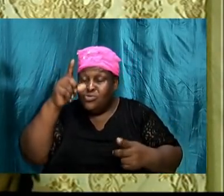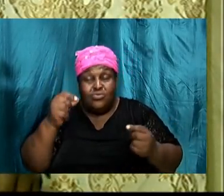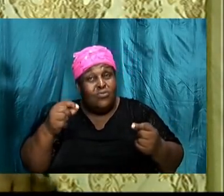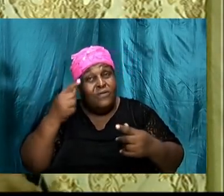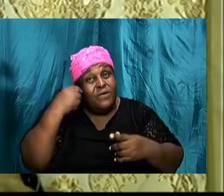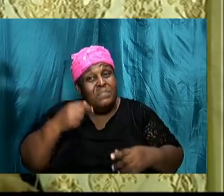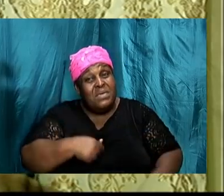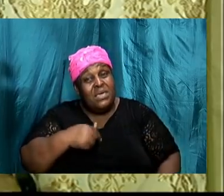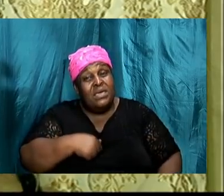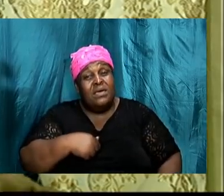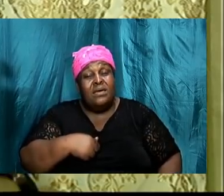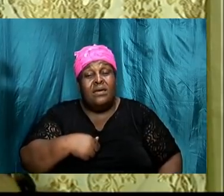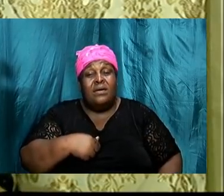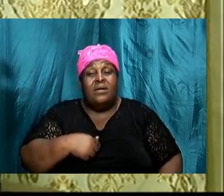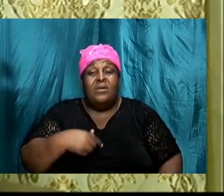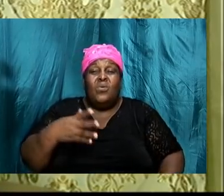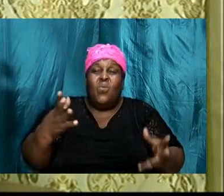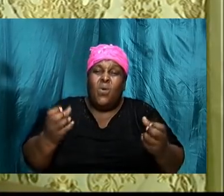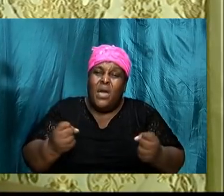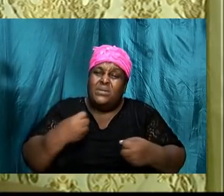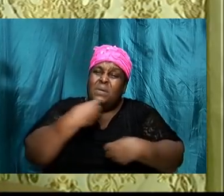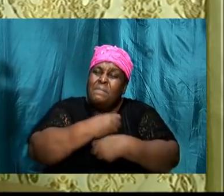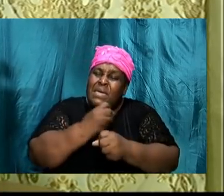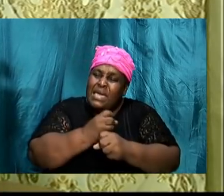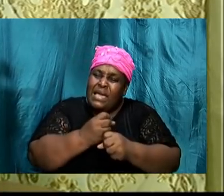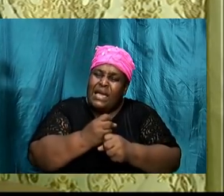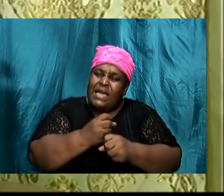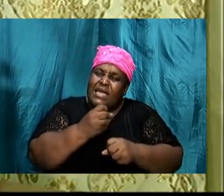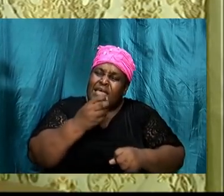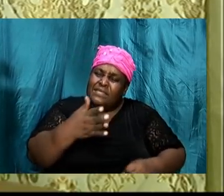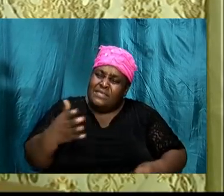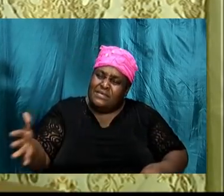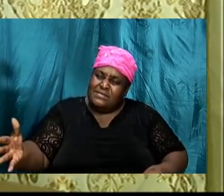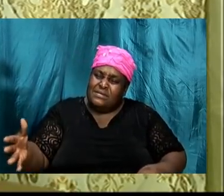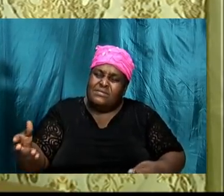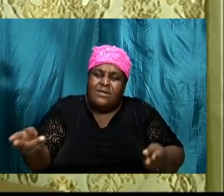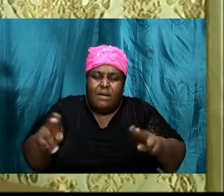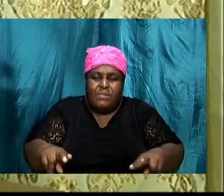I want you to cause these things to at least five things